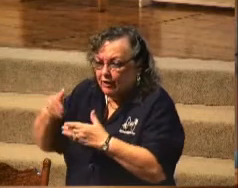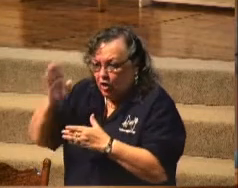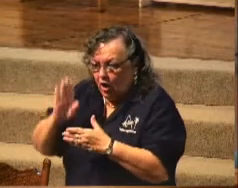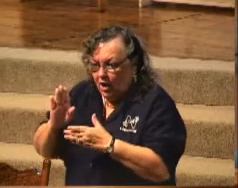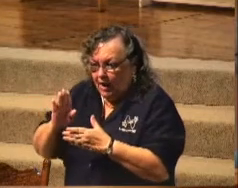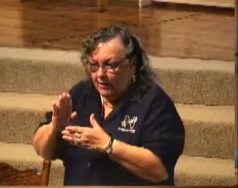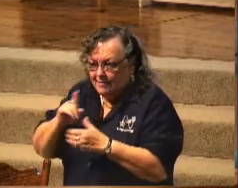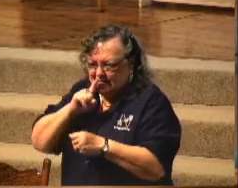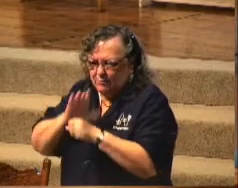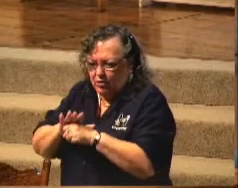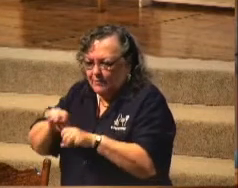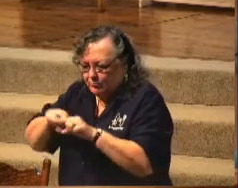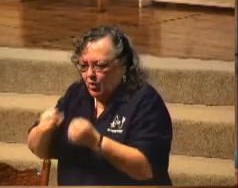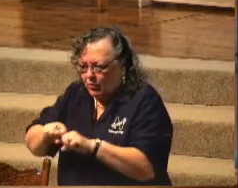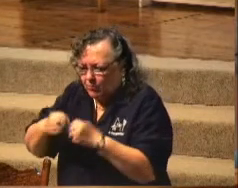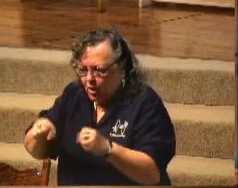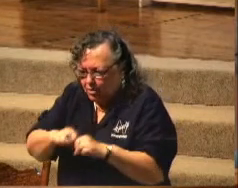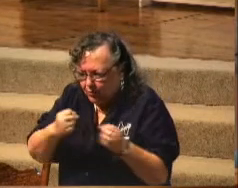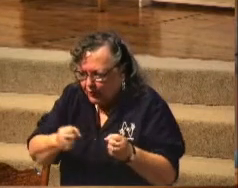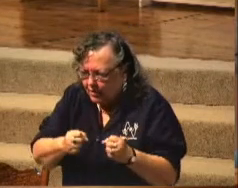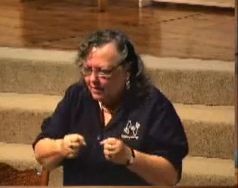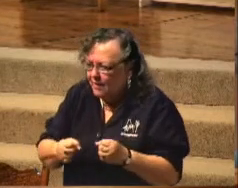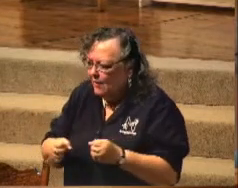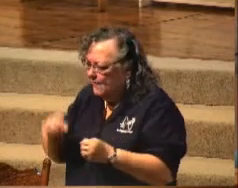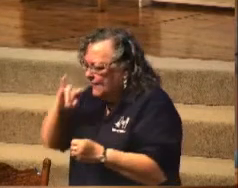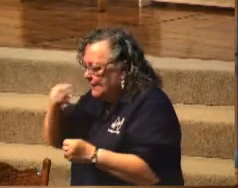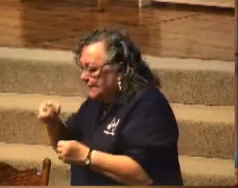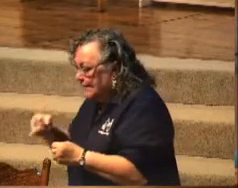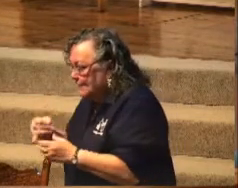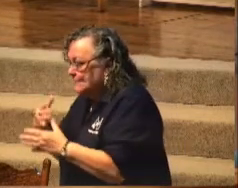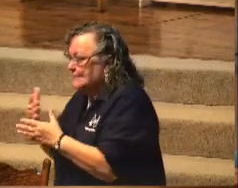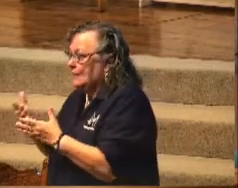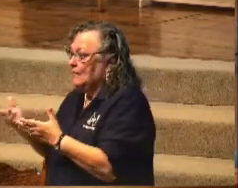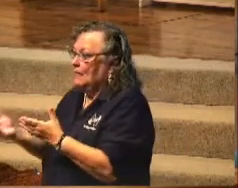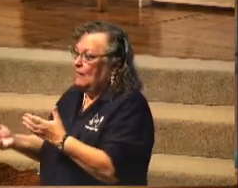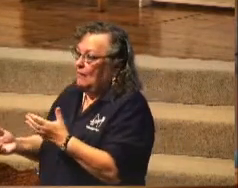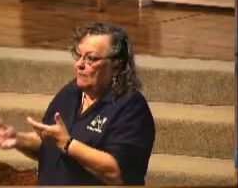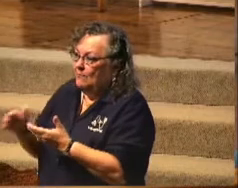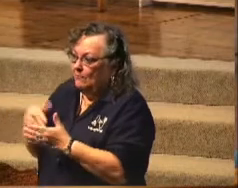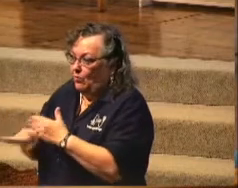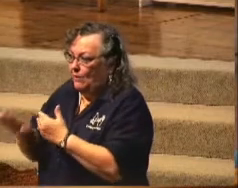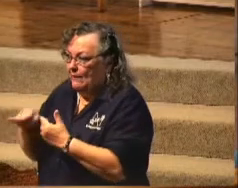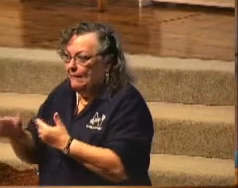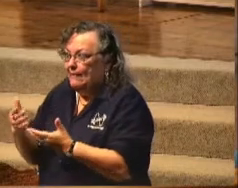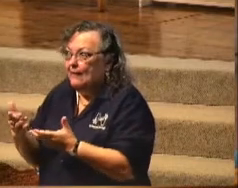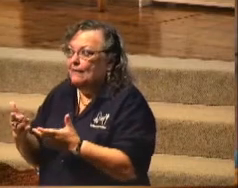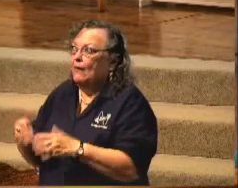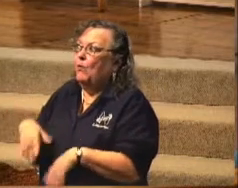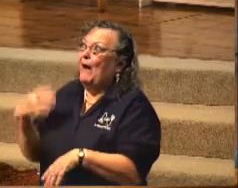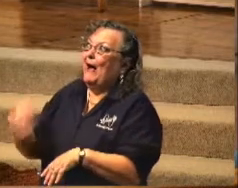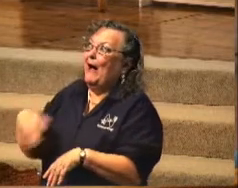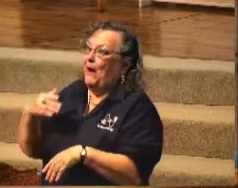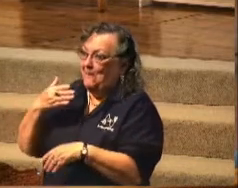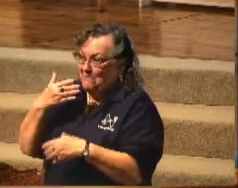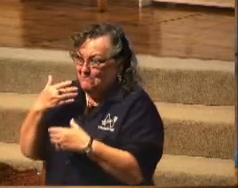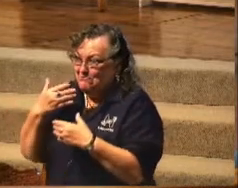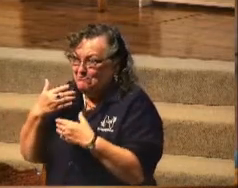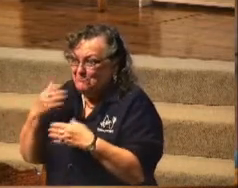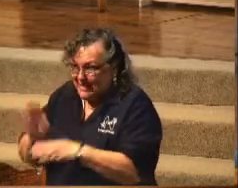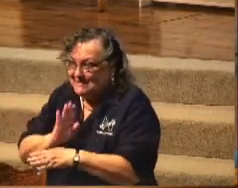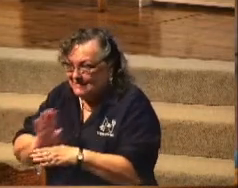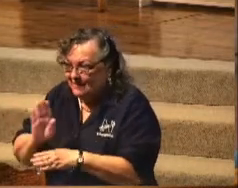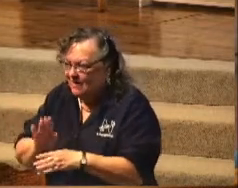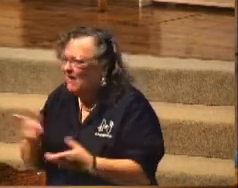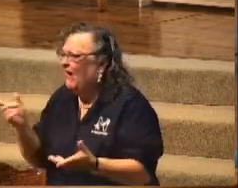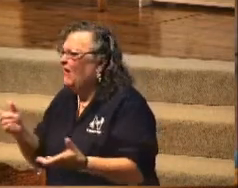And then when kids come along, you've never seen busy, have you? Like when the kids come along. Well, Lord, you understand. I mean, we're going to